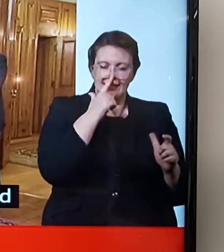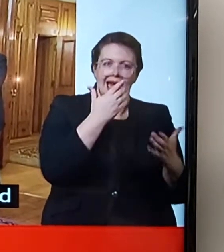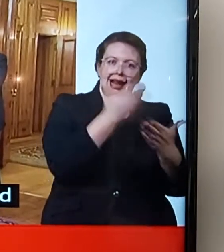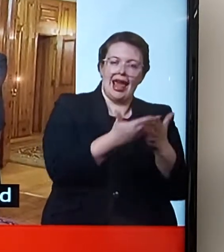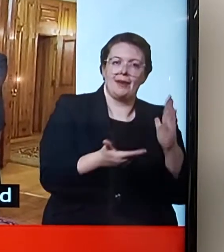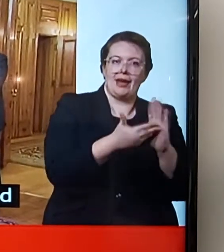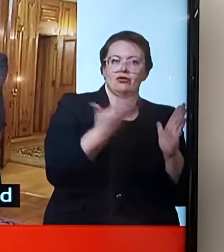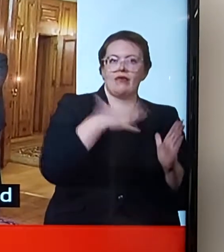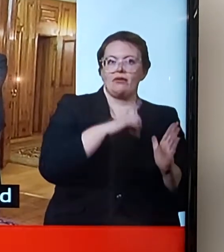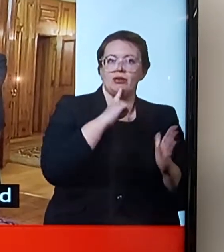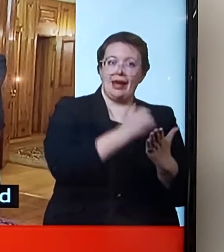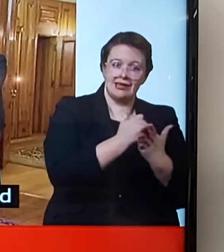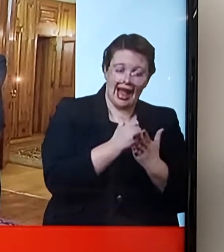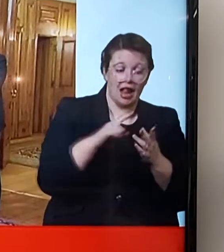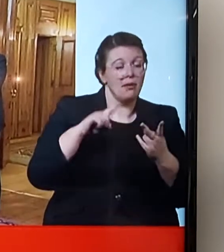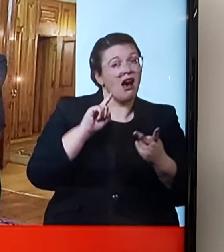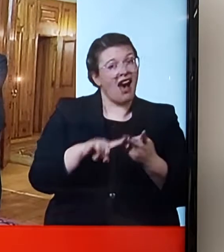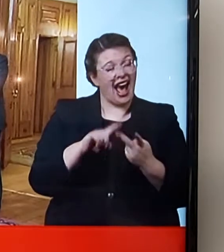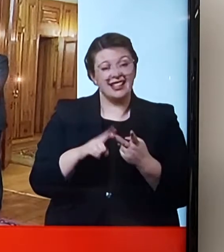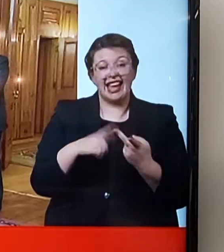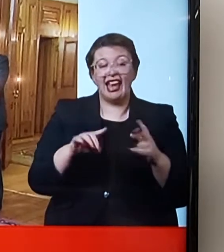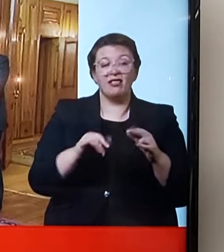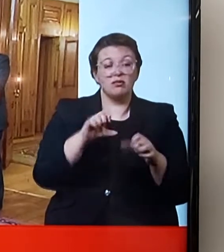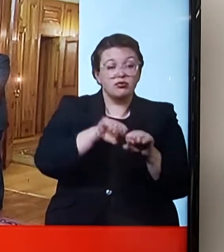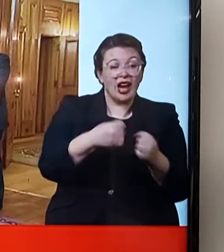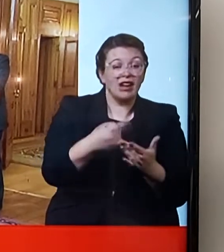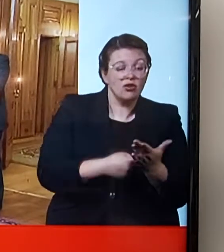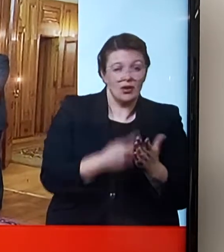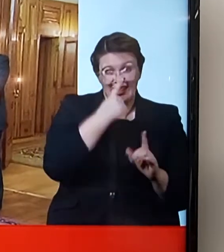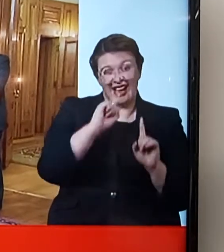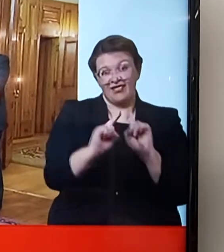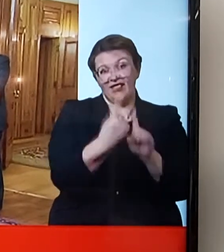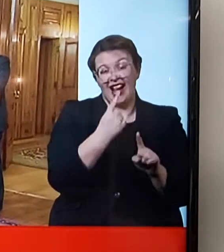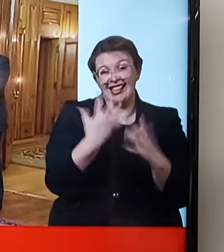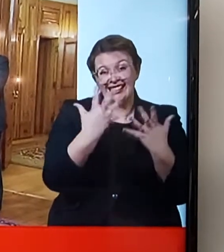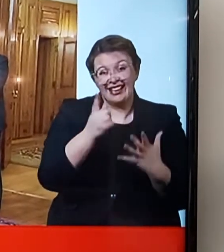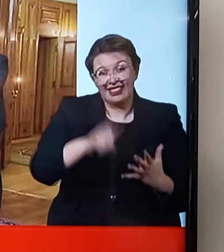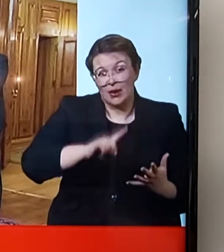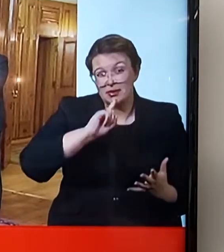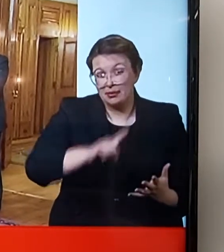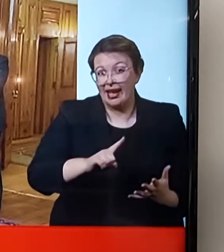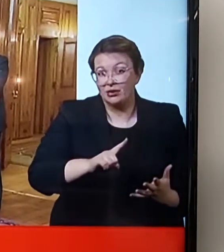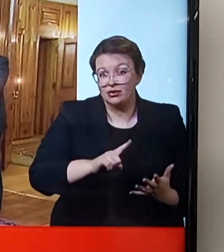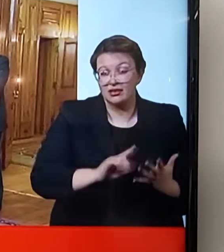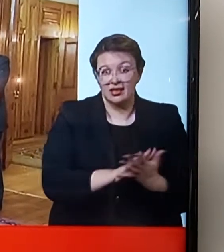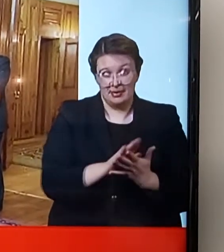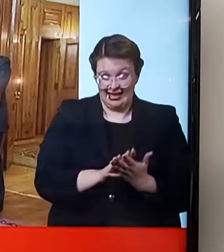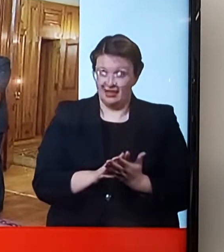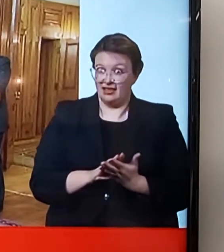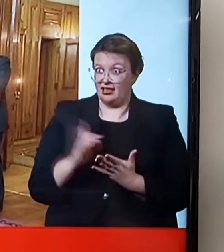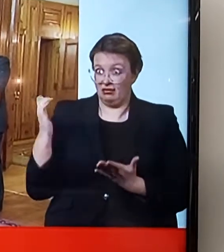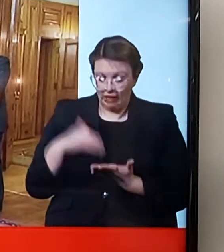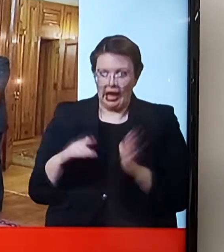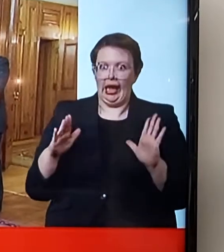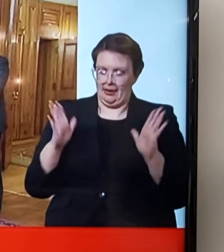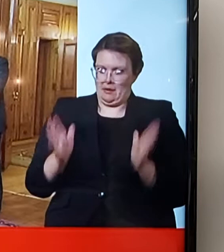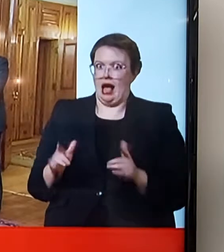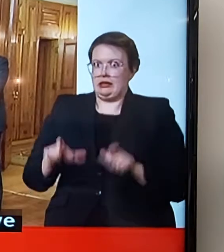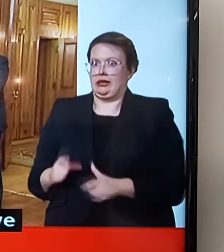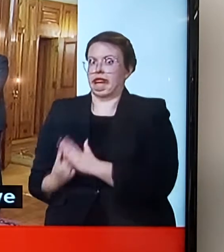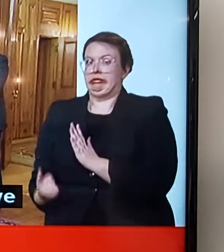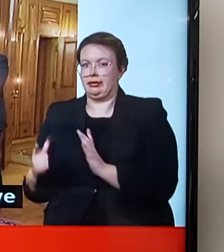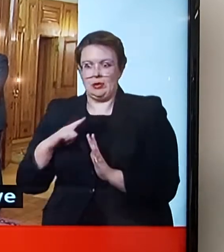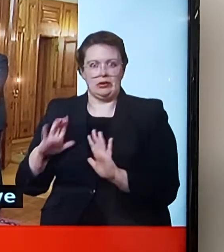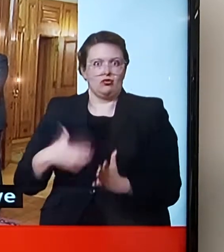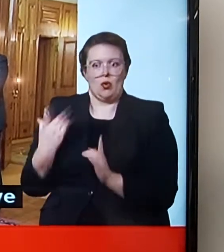support that we've offered throughout the pandemic to help people throughout the pandemic. And